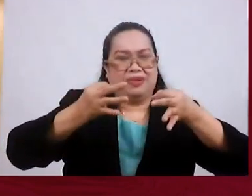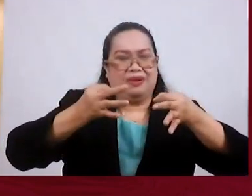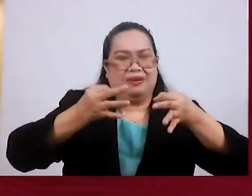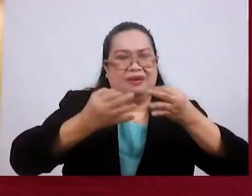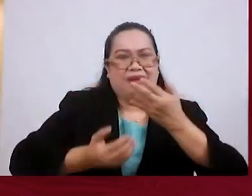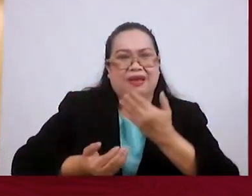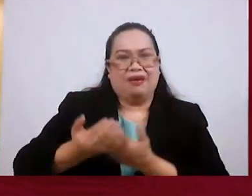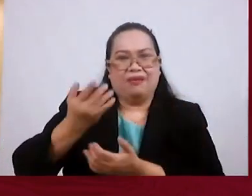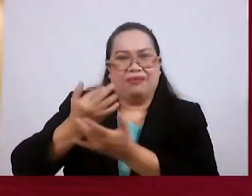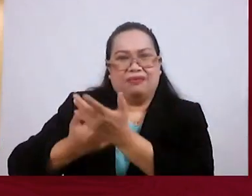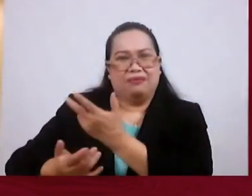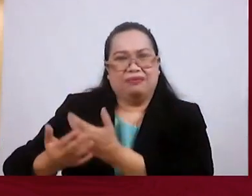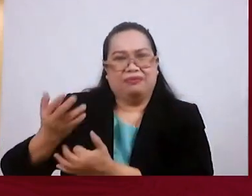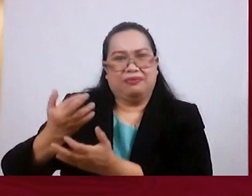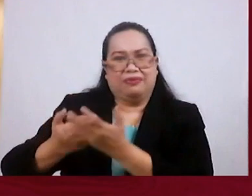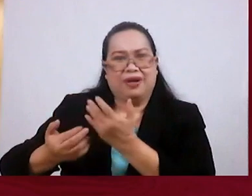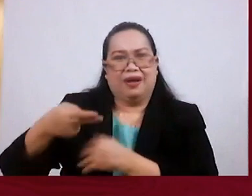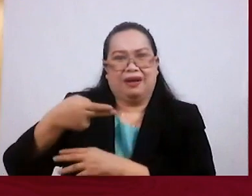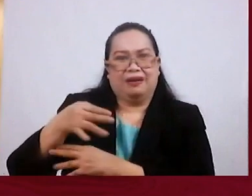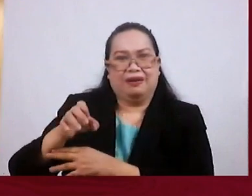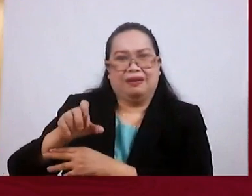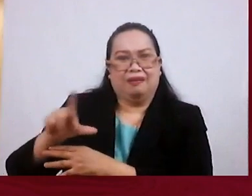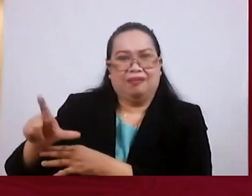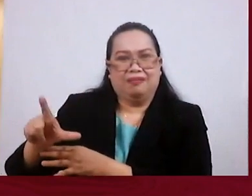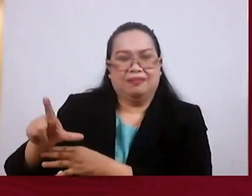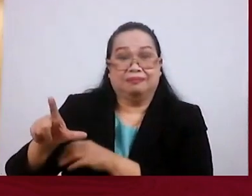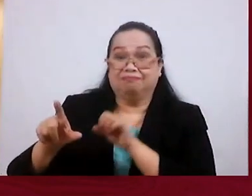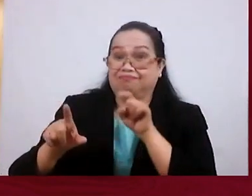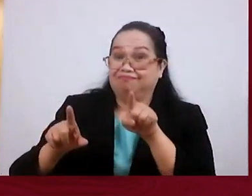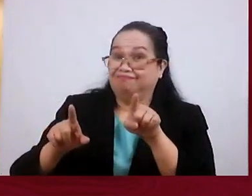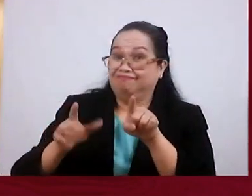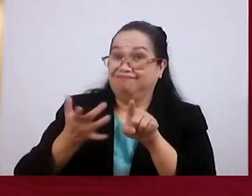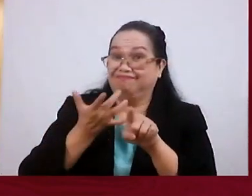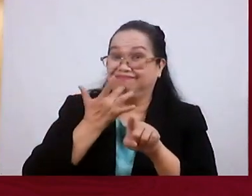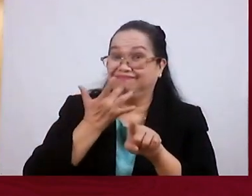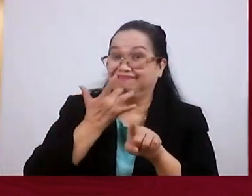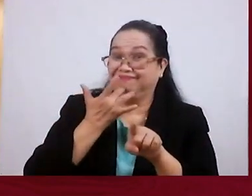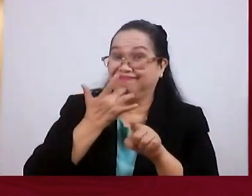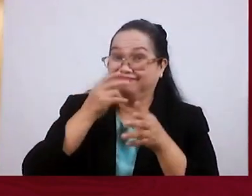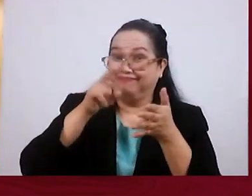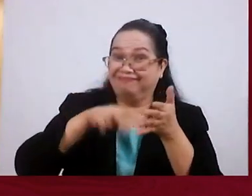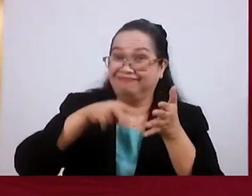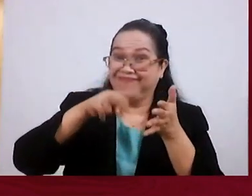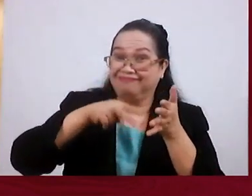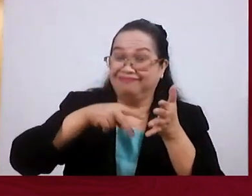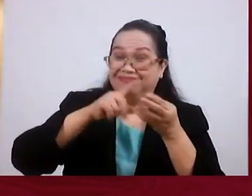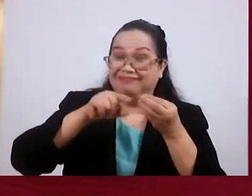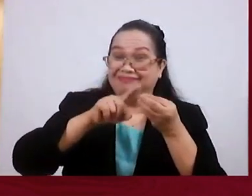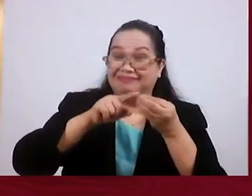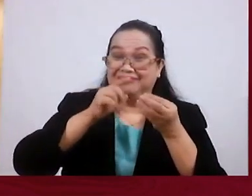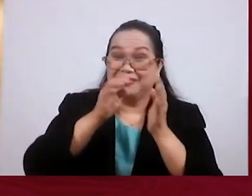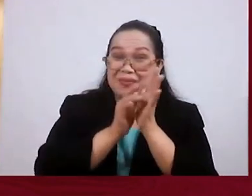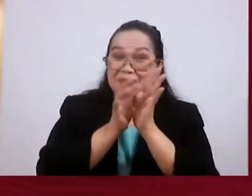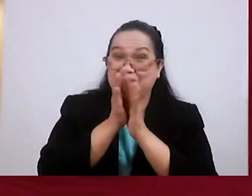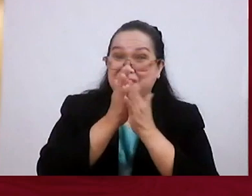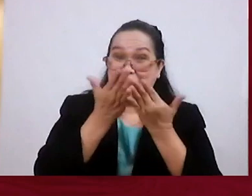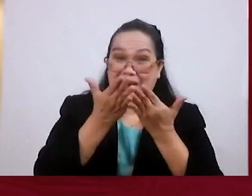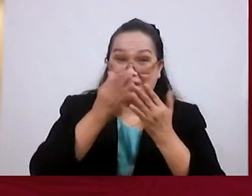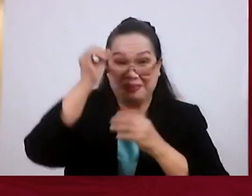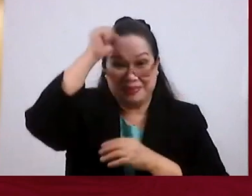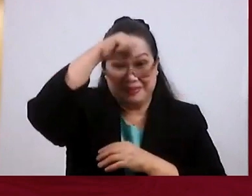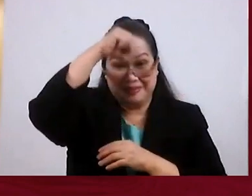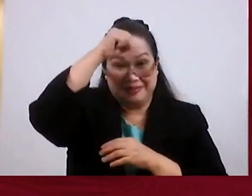of fire. Now, if you love to read what you call commentaries or books of Bible